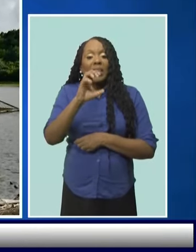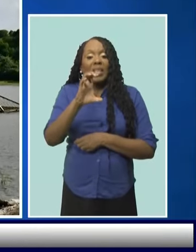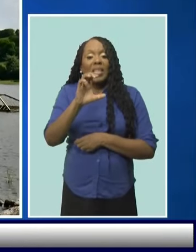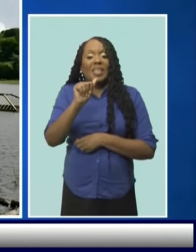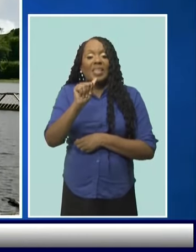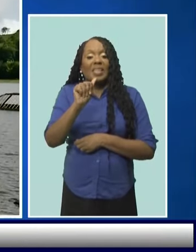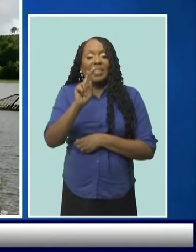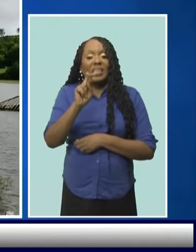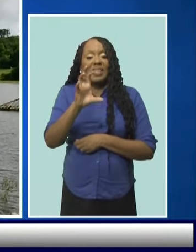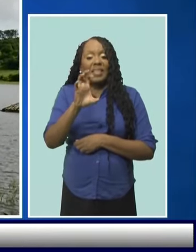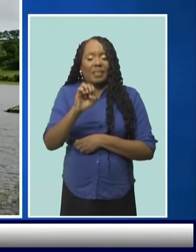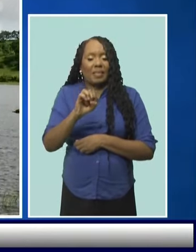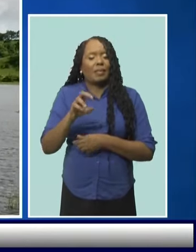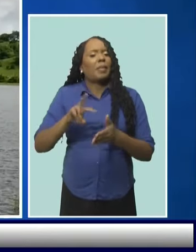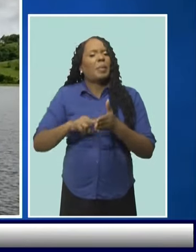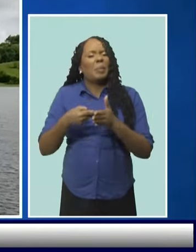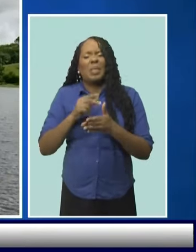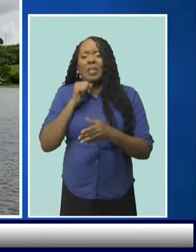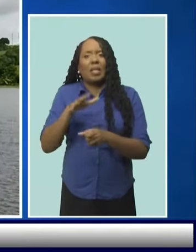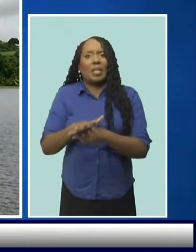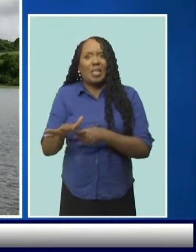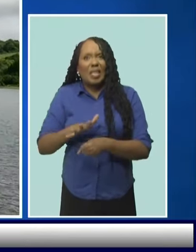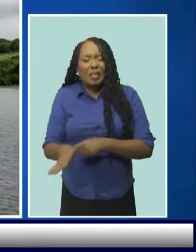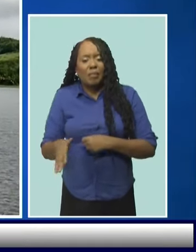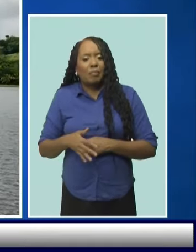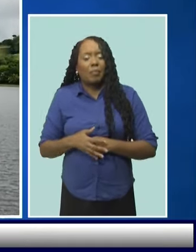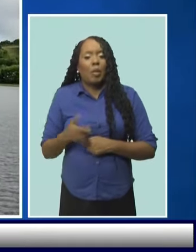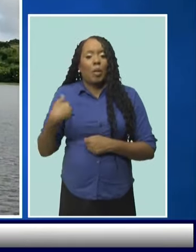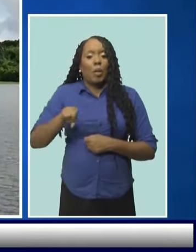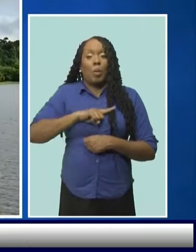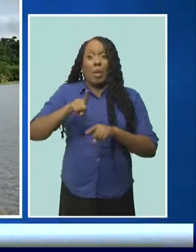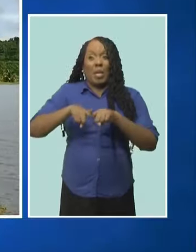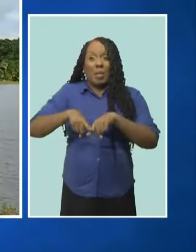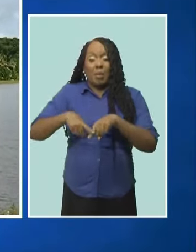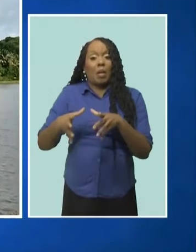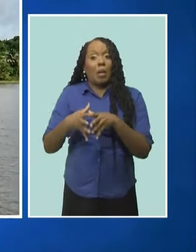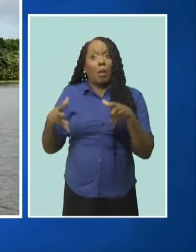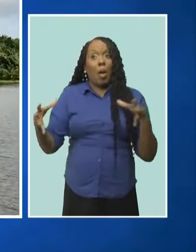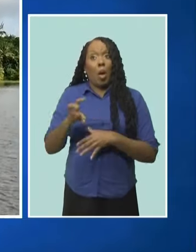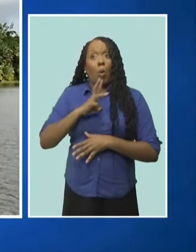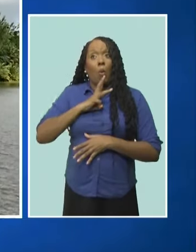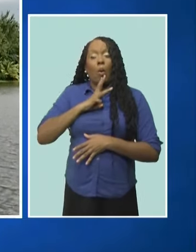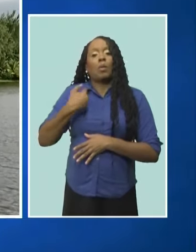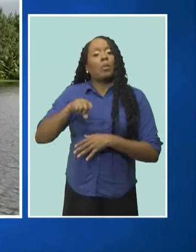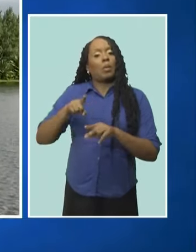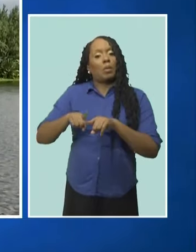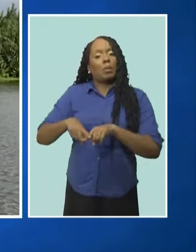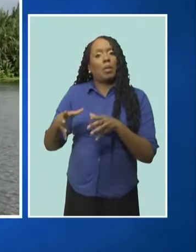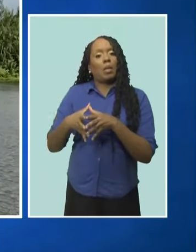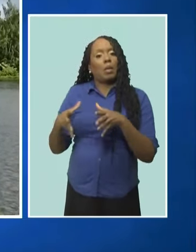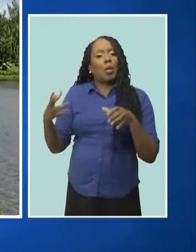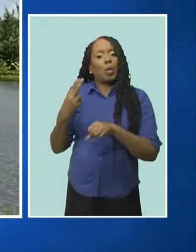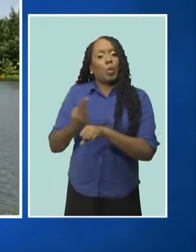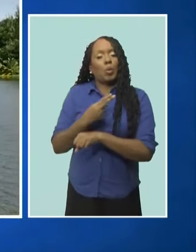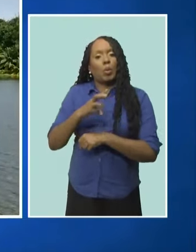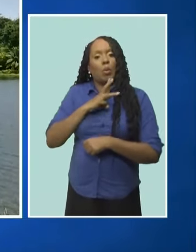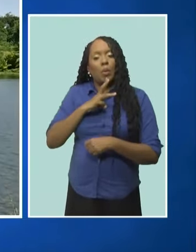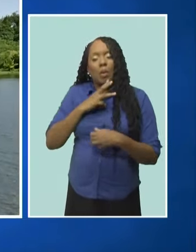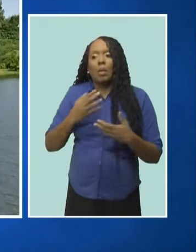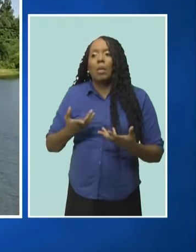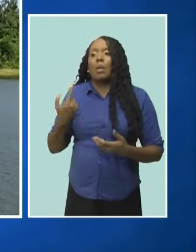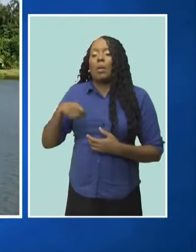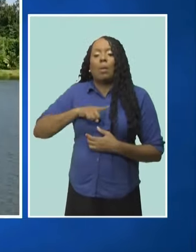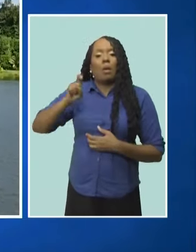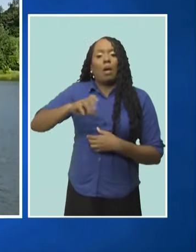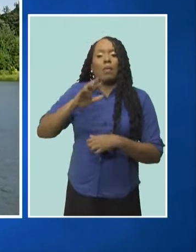its pristine best and relies heavily on using large amounts of water, implementing sustainable practices